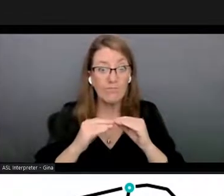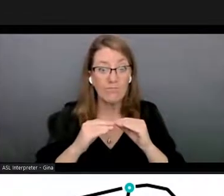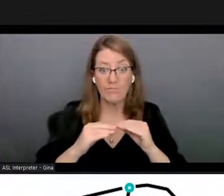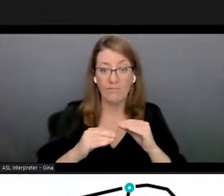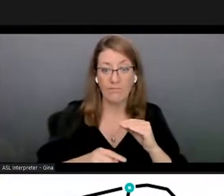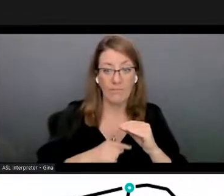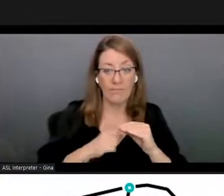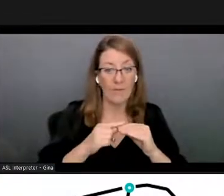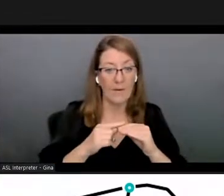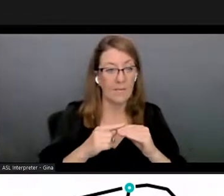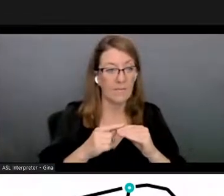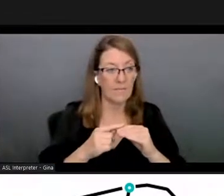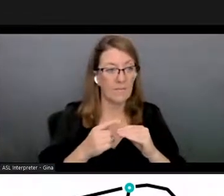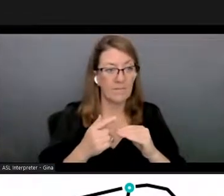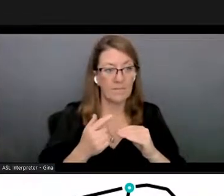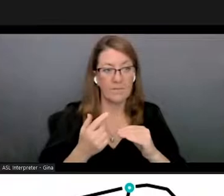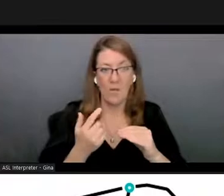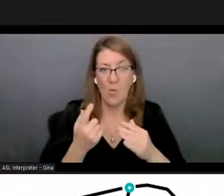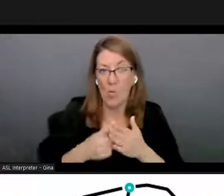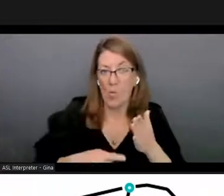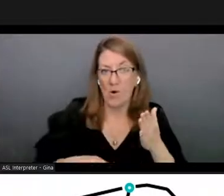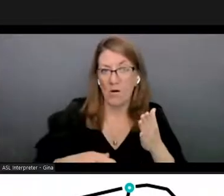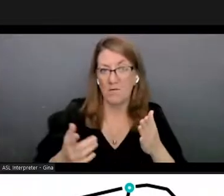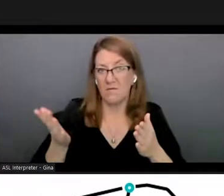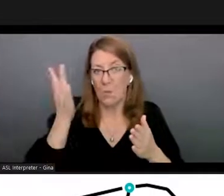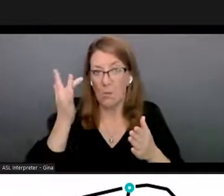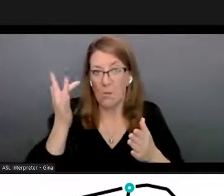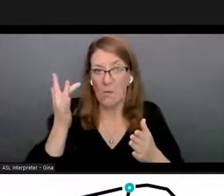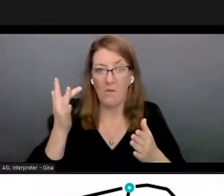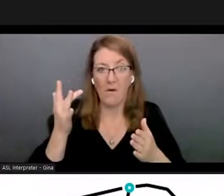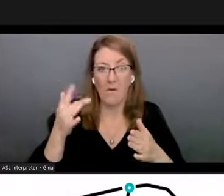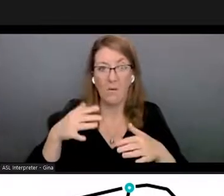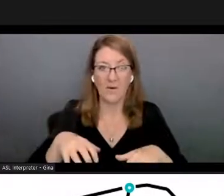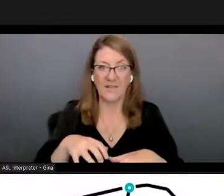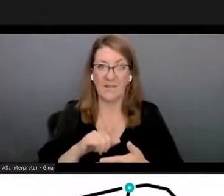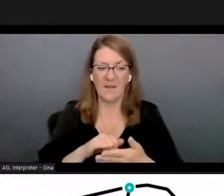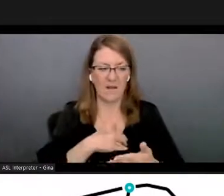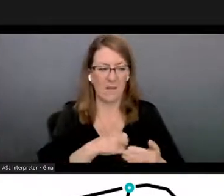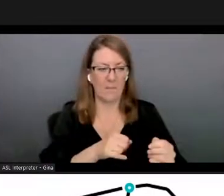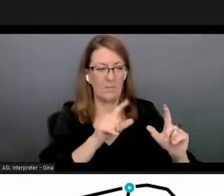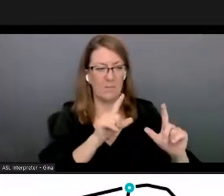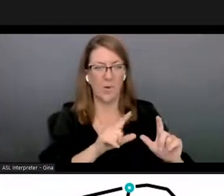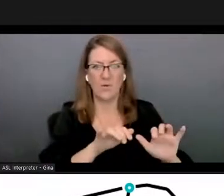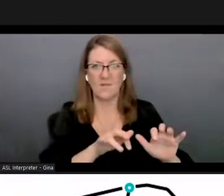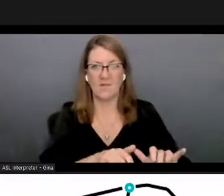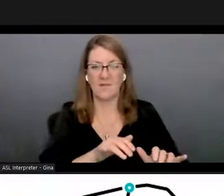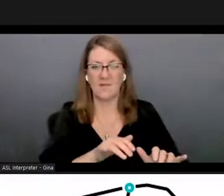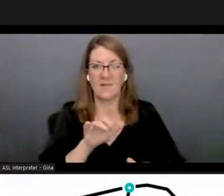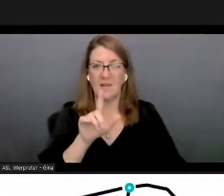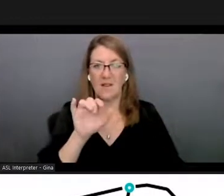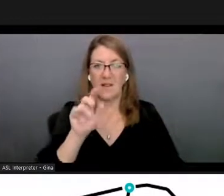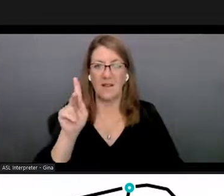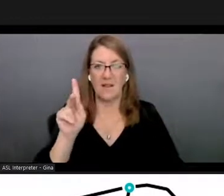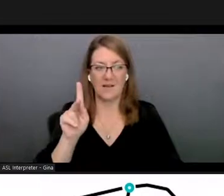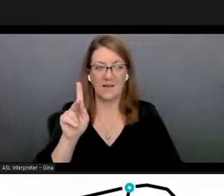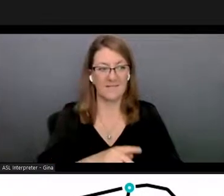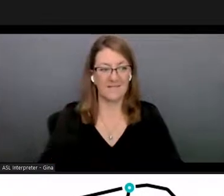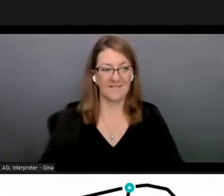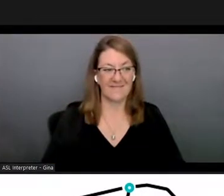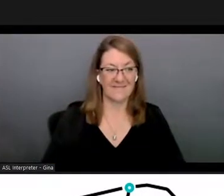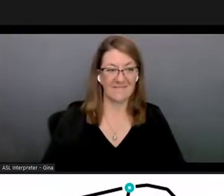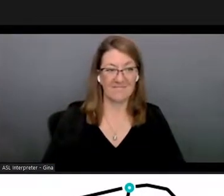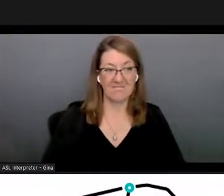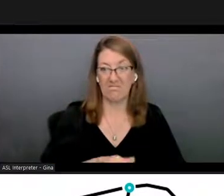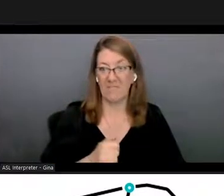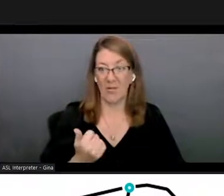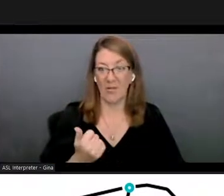what we did and why we did it this way i am just going to post the link again to the position paper and other than